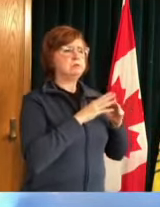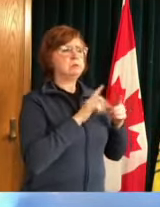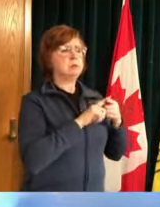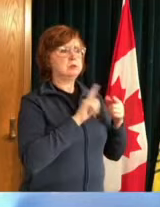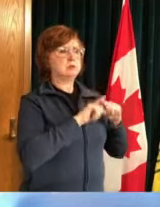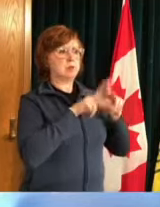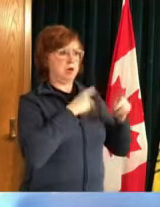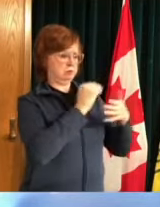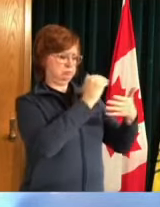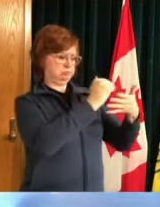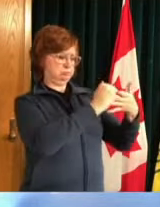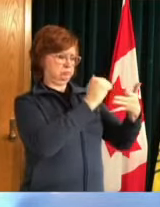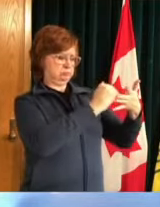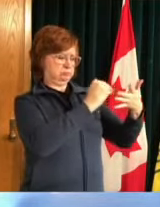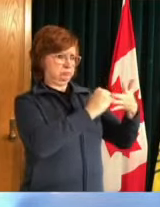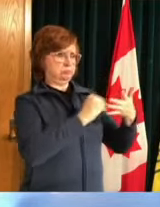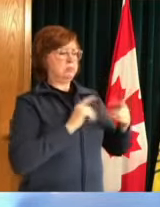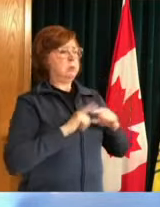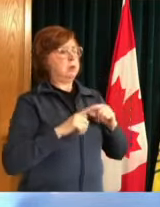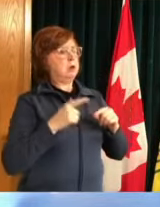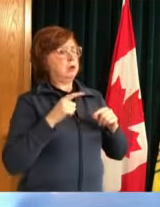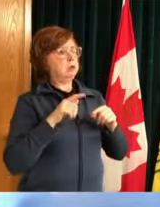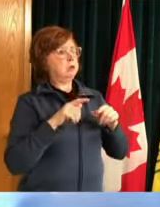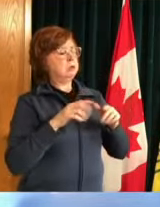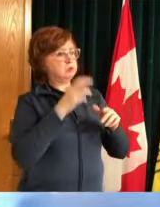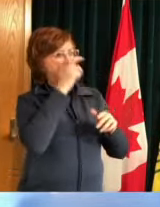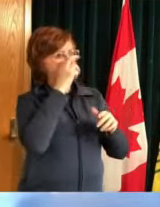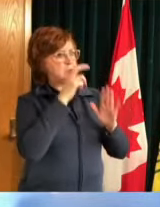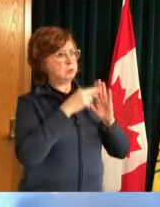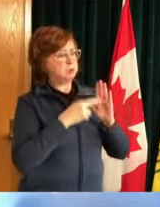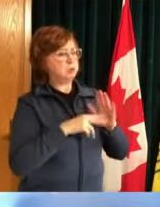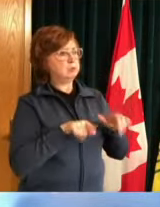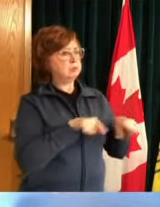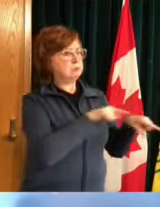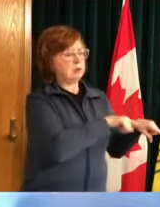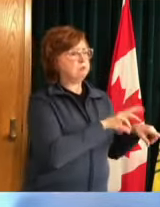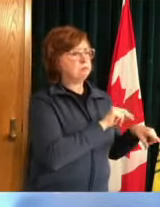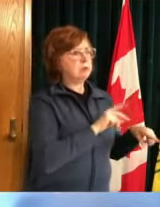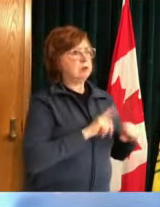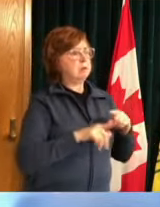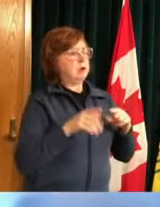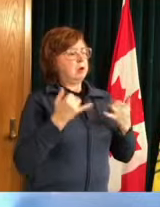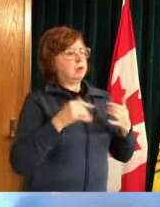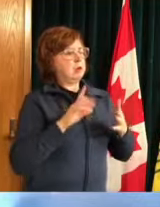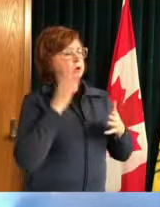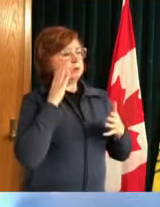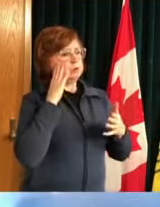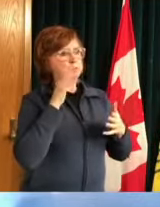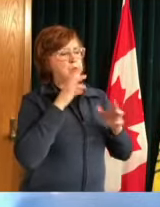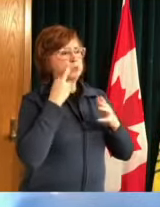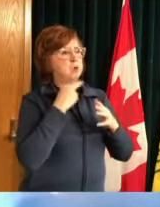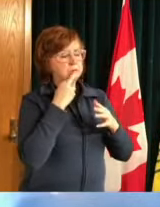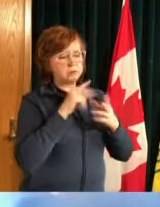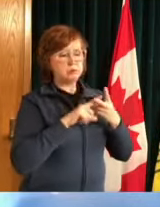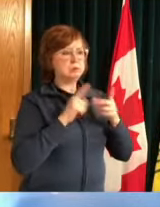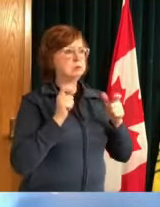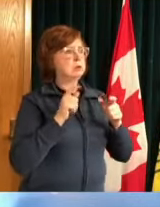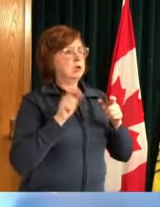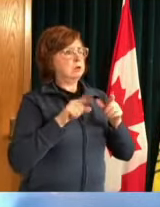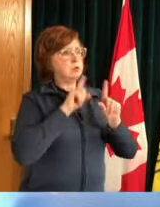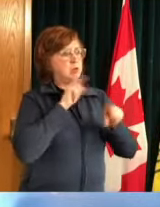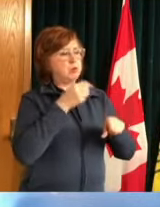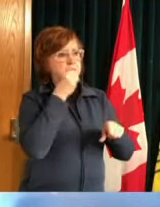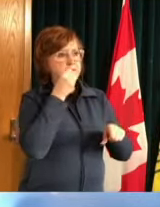themselves have been promoting uh takeout and curbside pickup um individuals have been reducing um you know